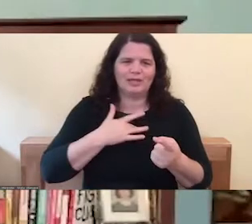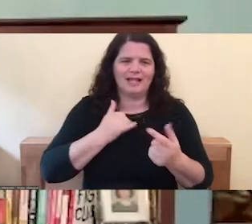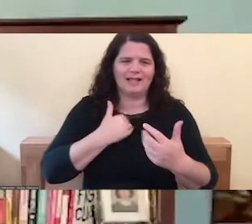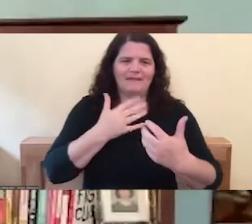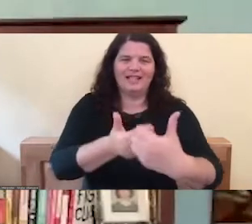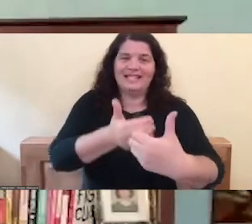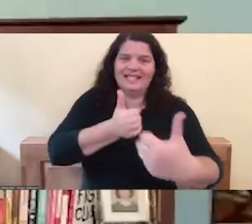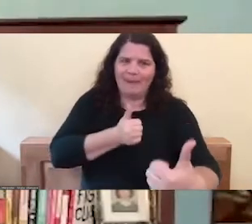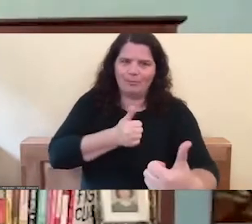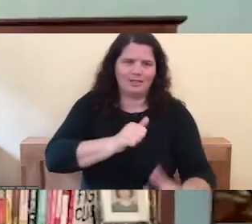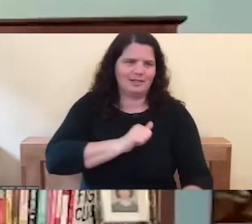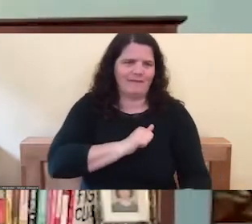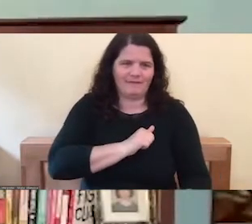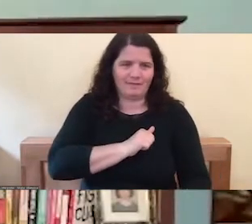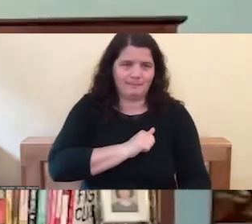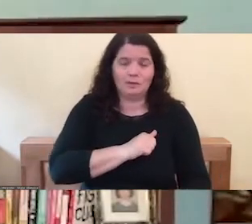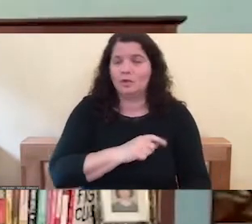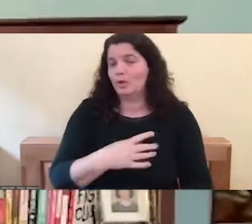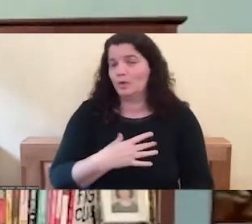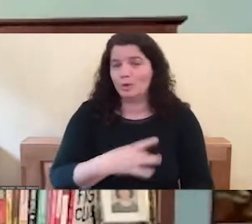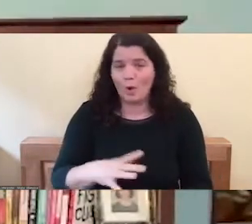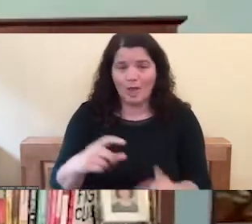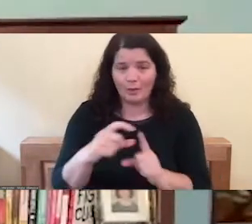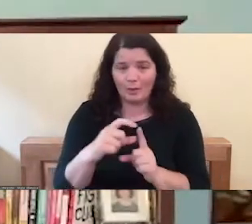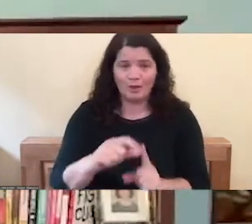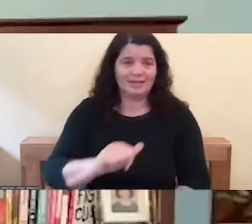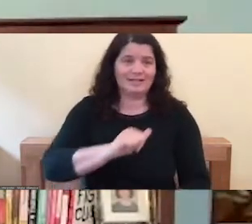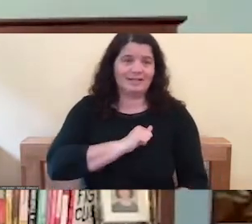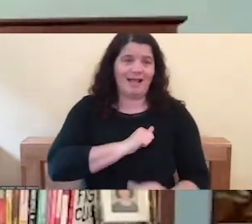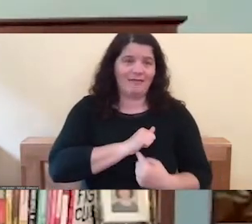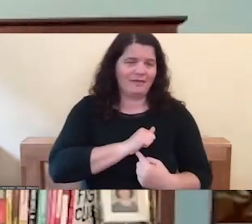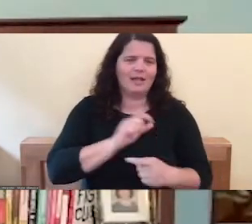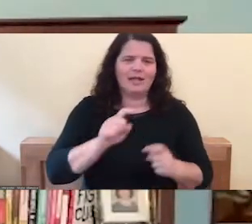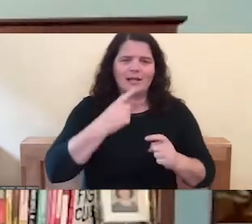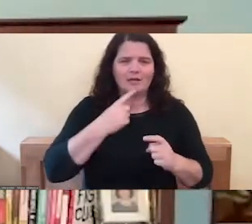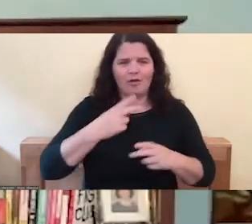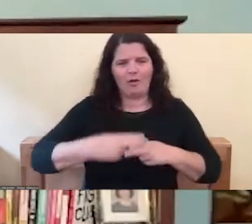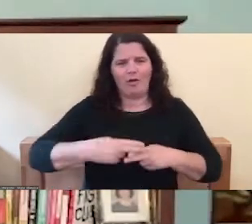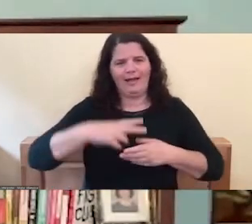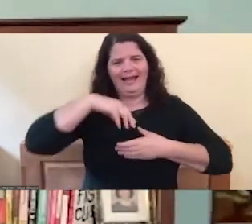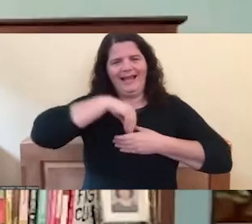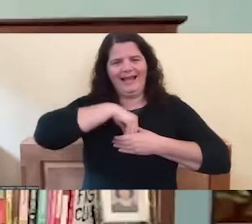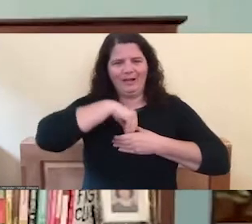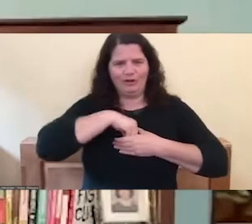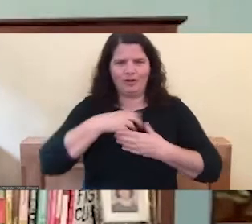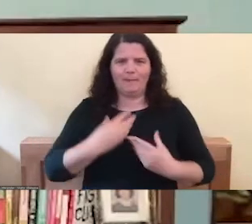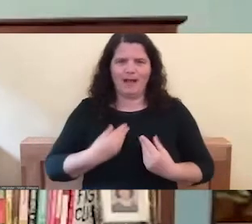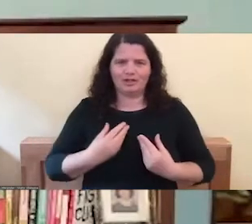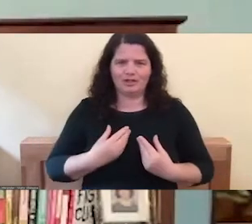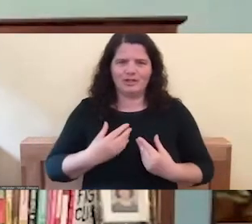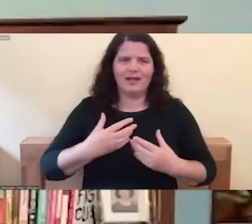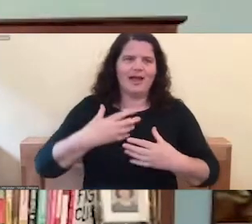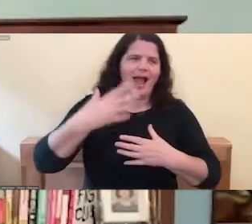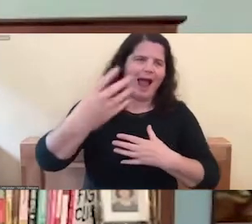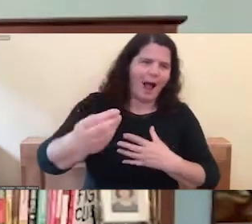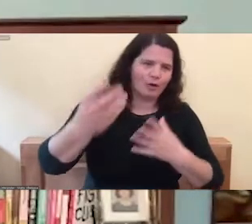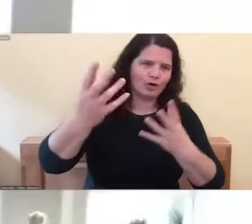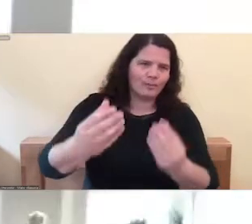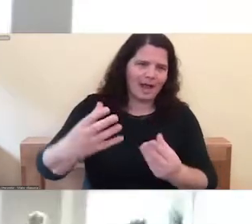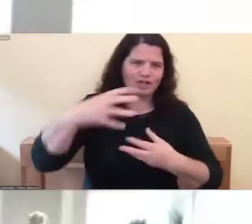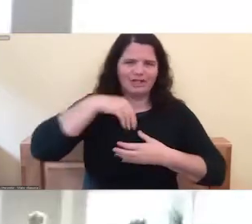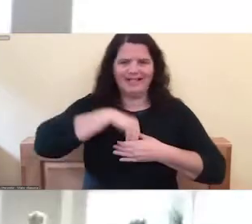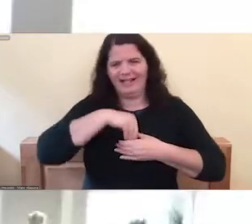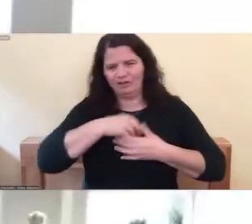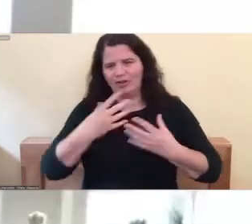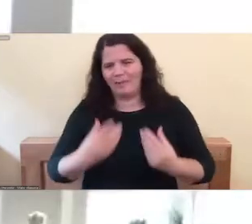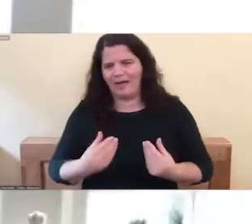you can actually, if you don't like the word self-compassion, you can just call it inner compassion, inner and outer. means the exact same thing. Yeah.